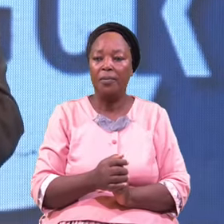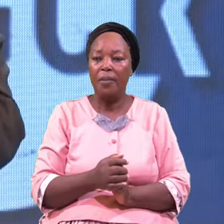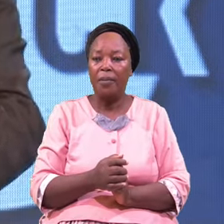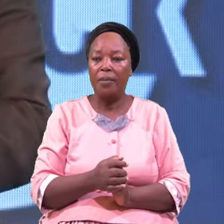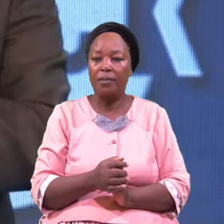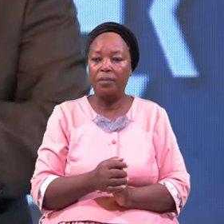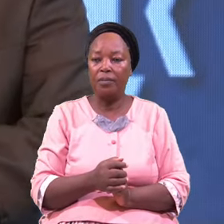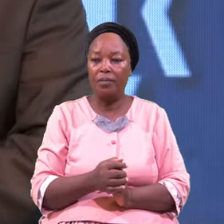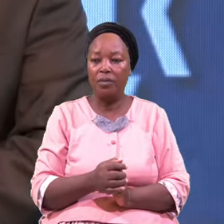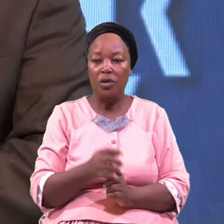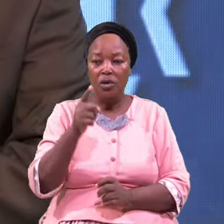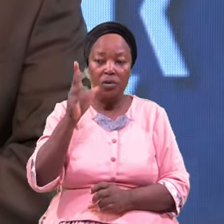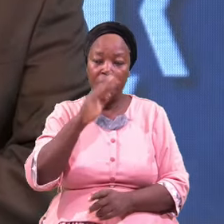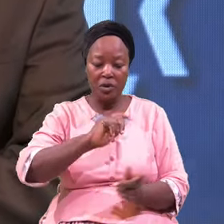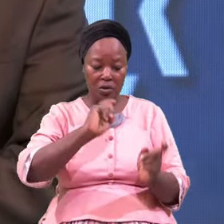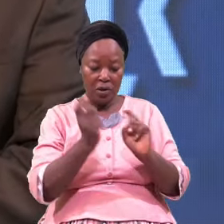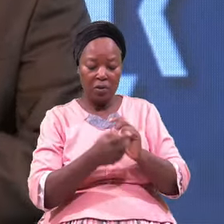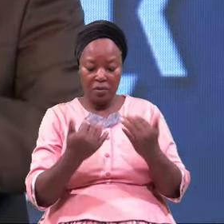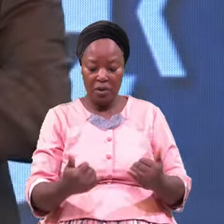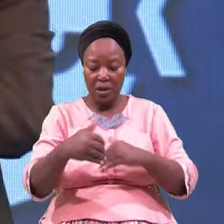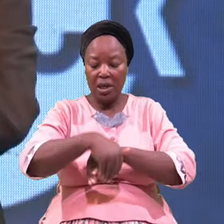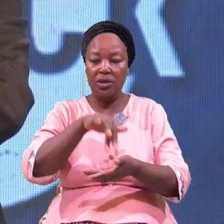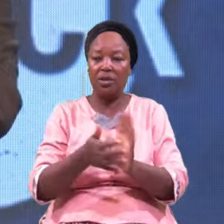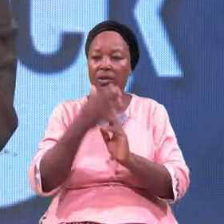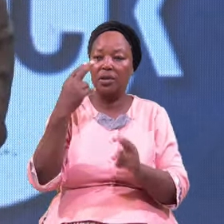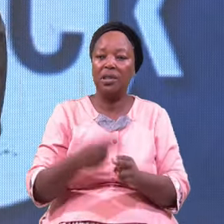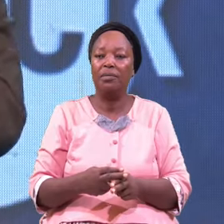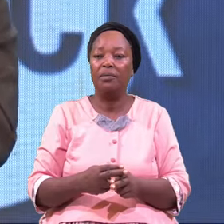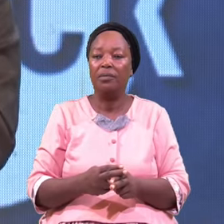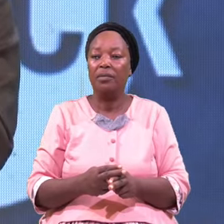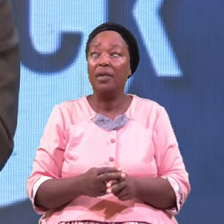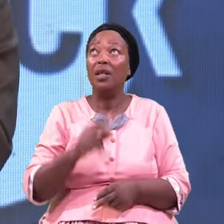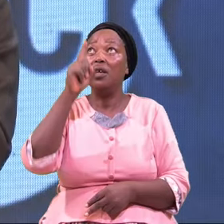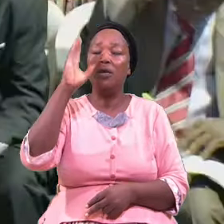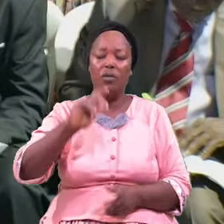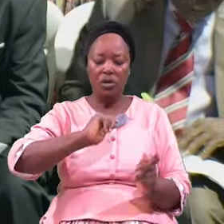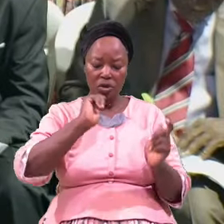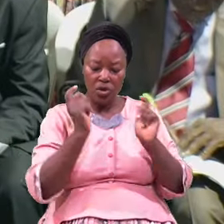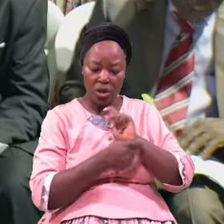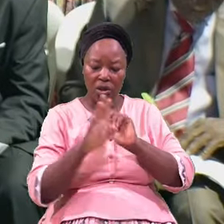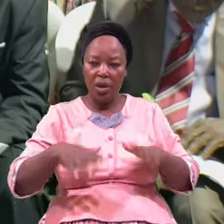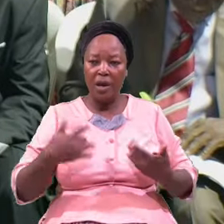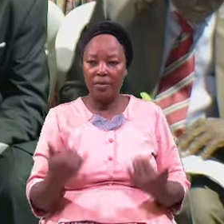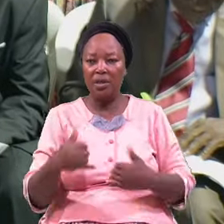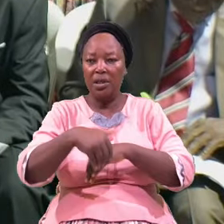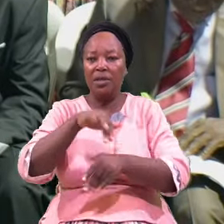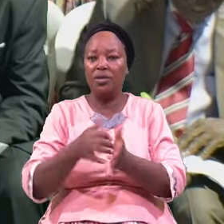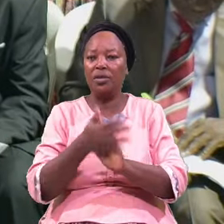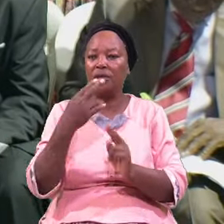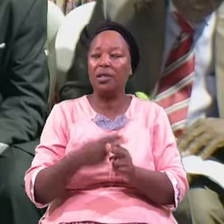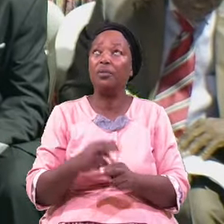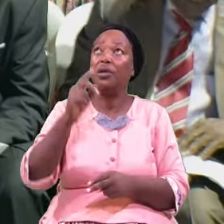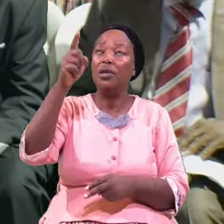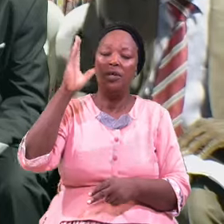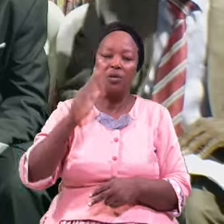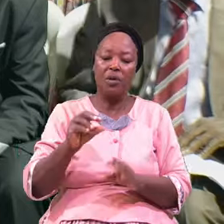You will be transformed Tonight It will change Your life Tonight He will put